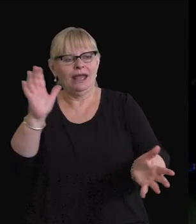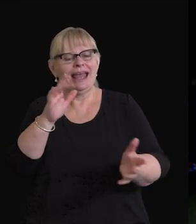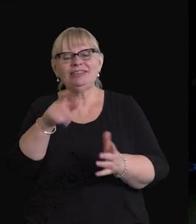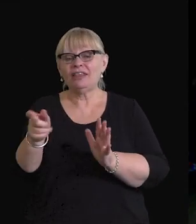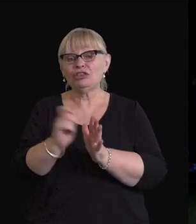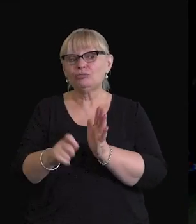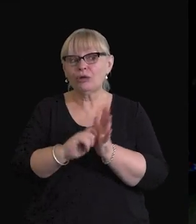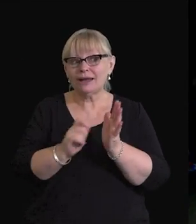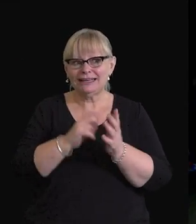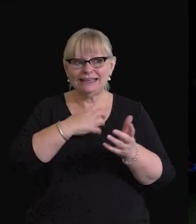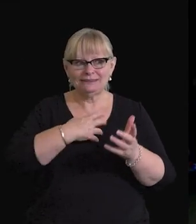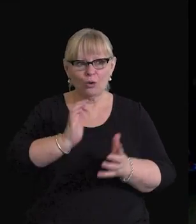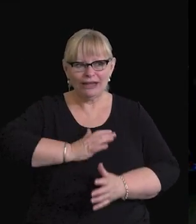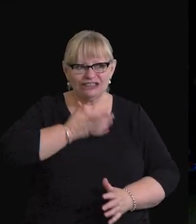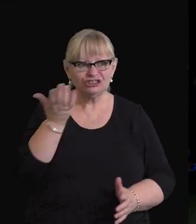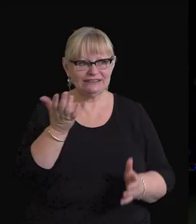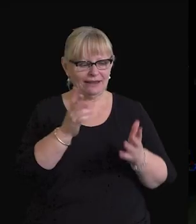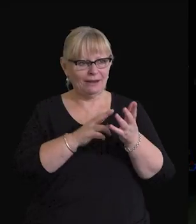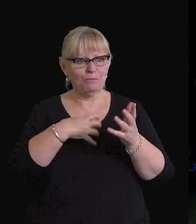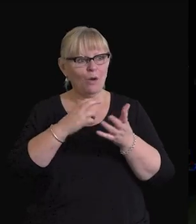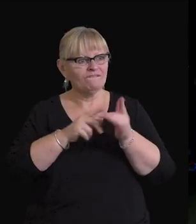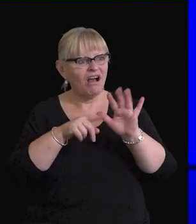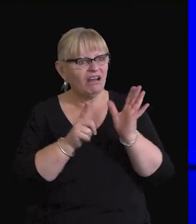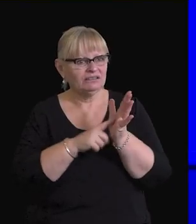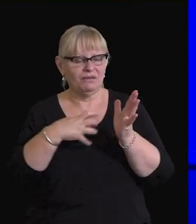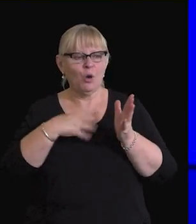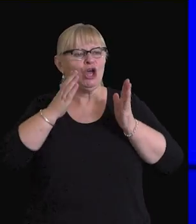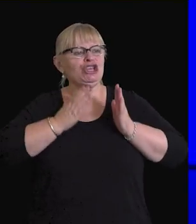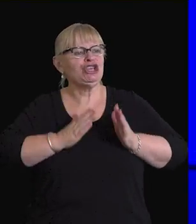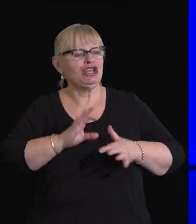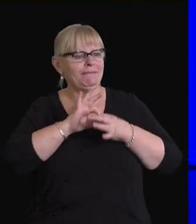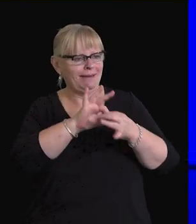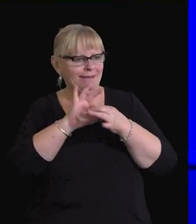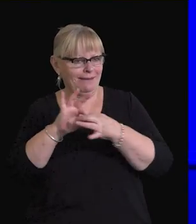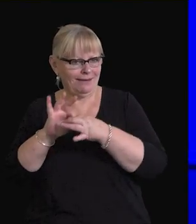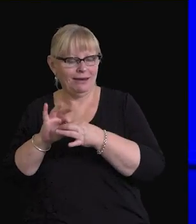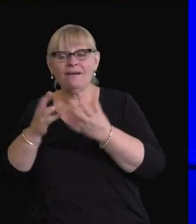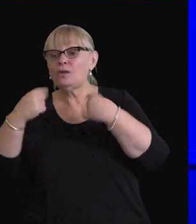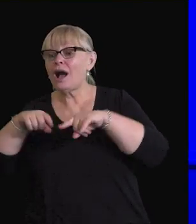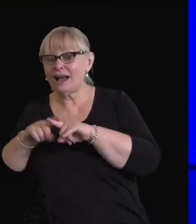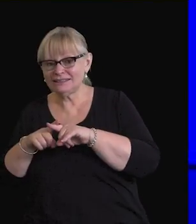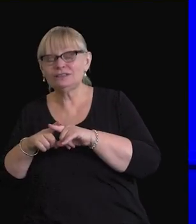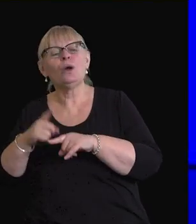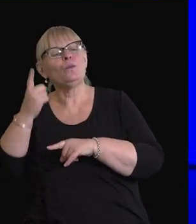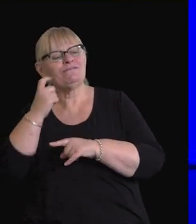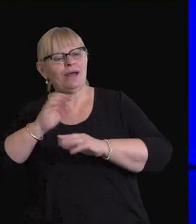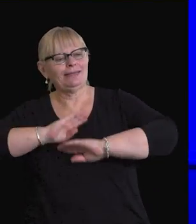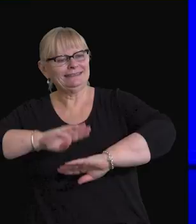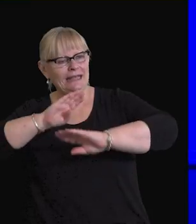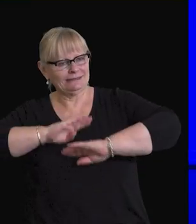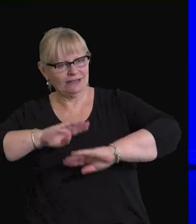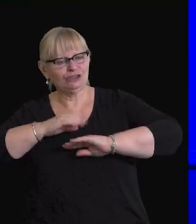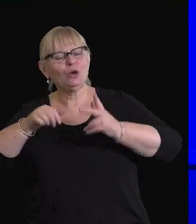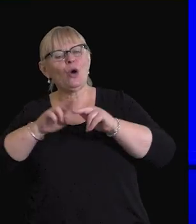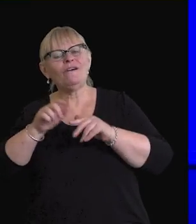emerges is interesting, vital and human. And for ourselves, we discover the satisfaction of being